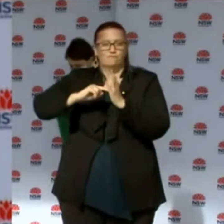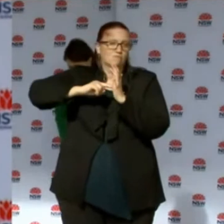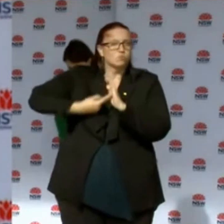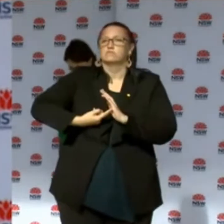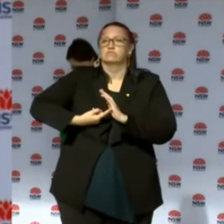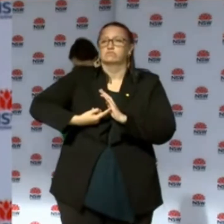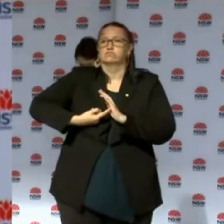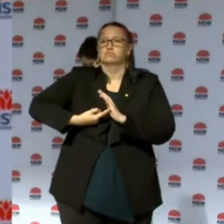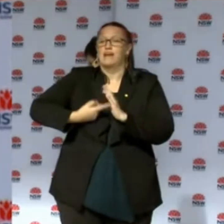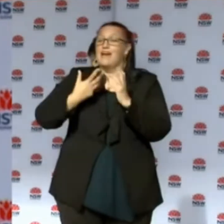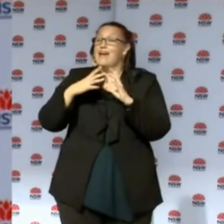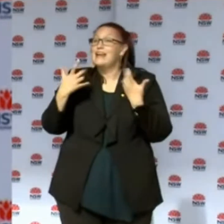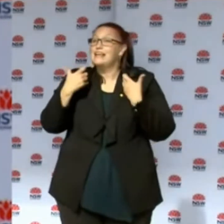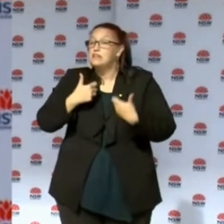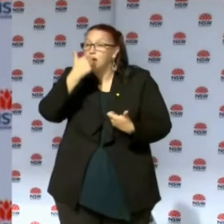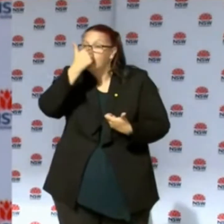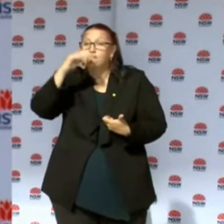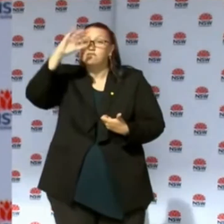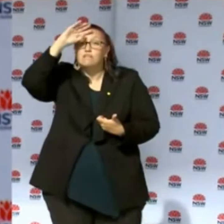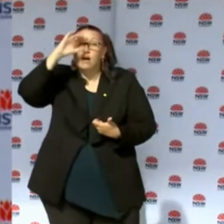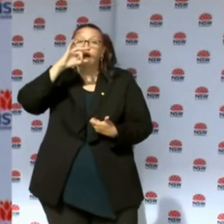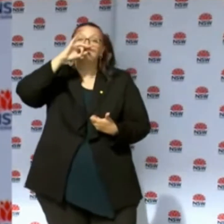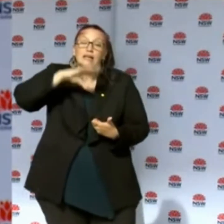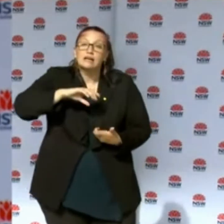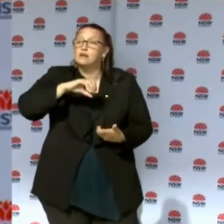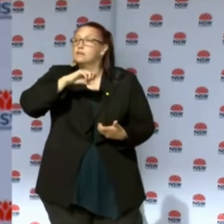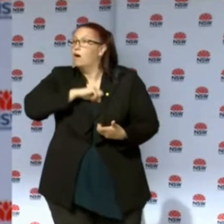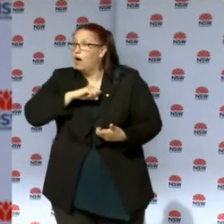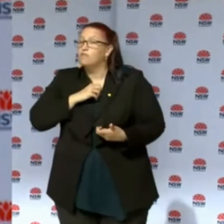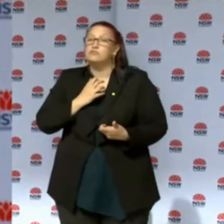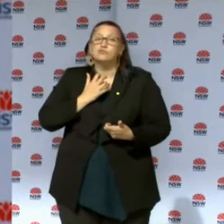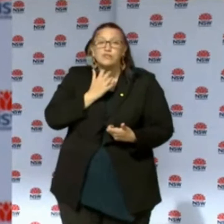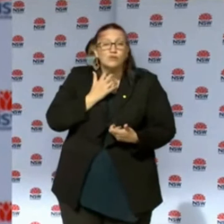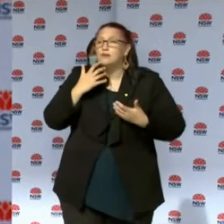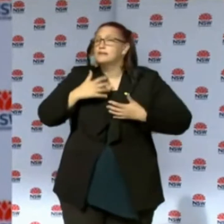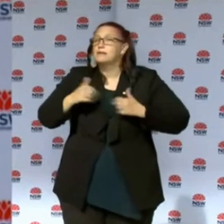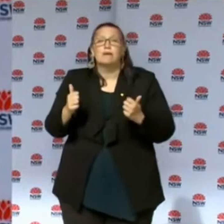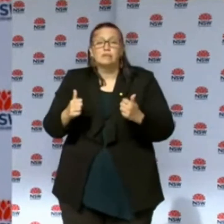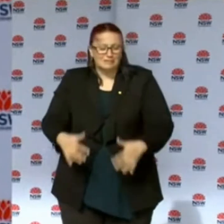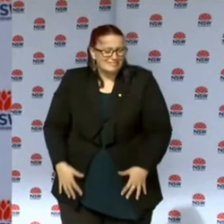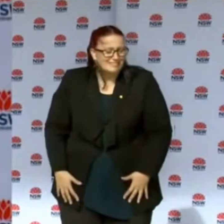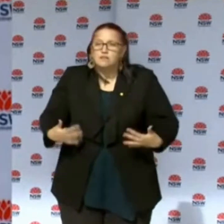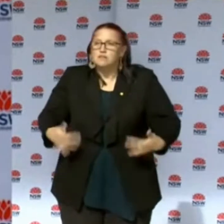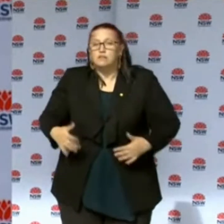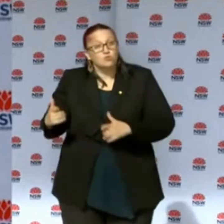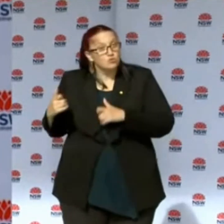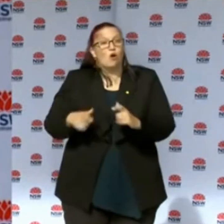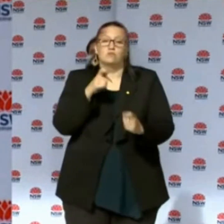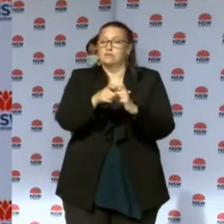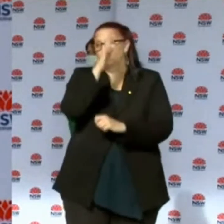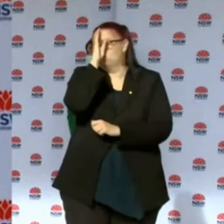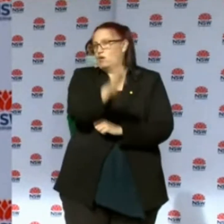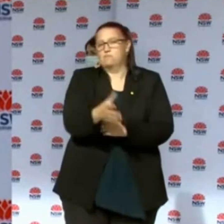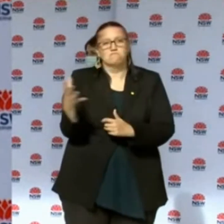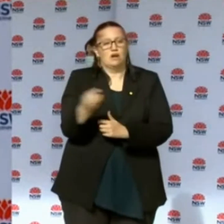tested immediately. Please monitor the health website. You've probably seen that the exposure venues and the list go up there. And we